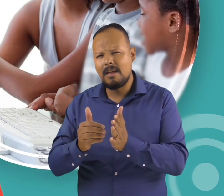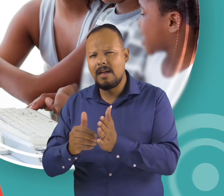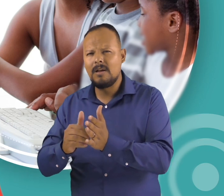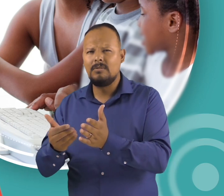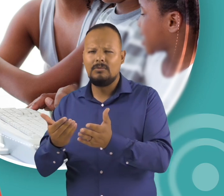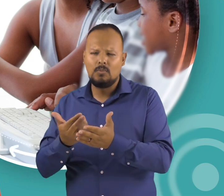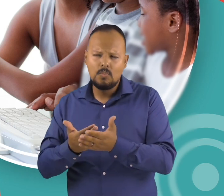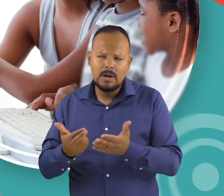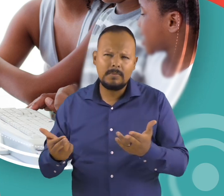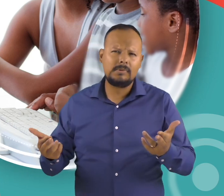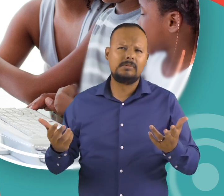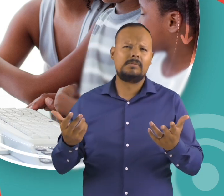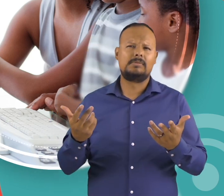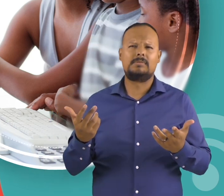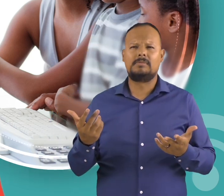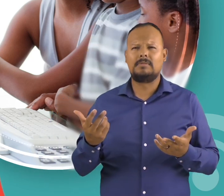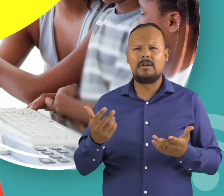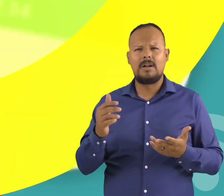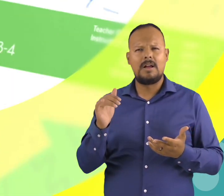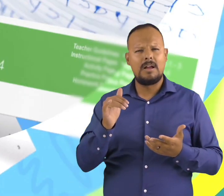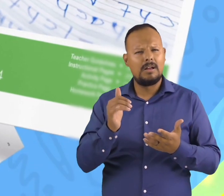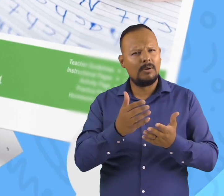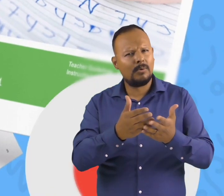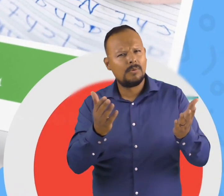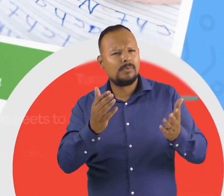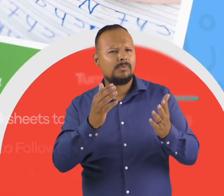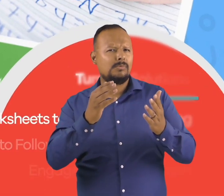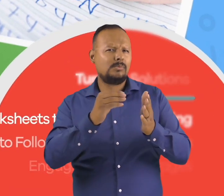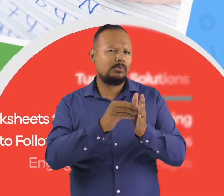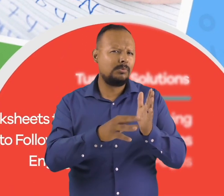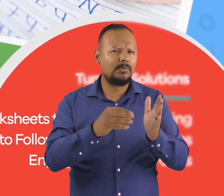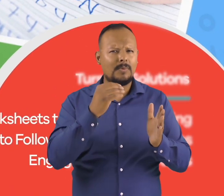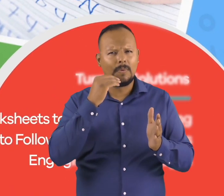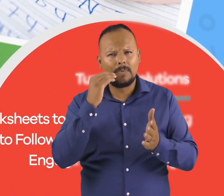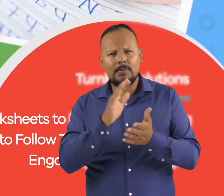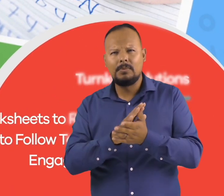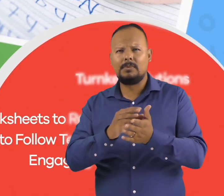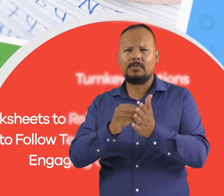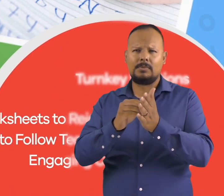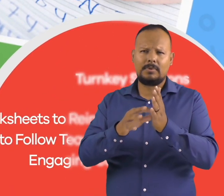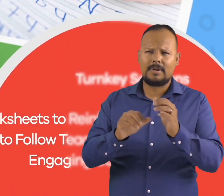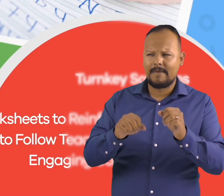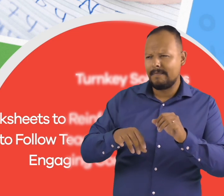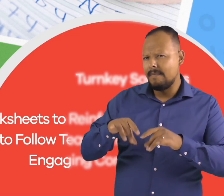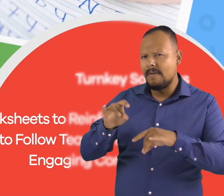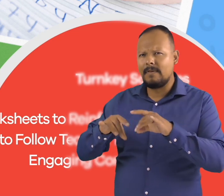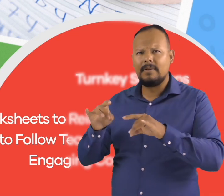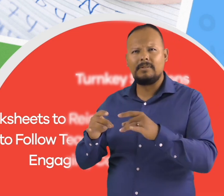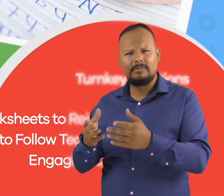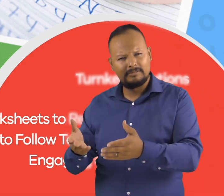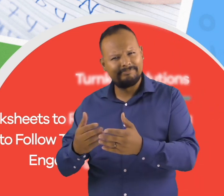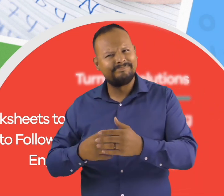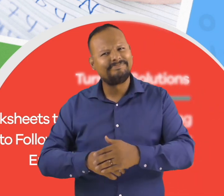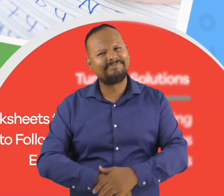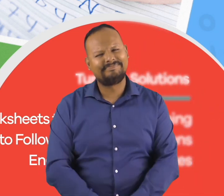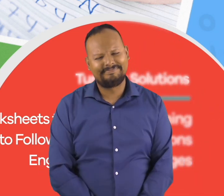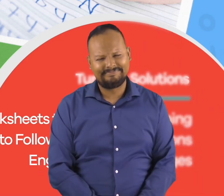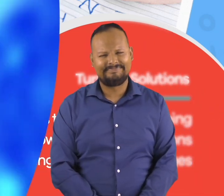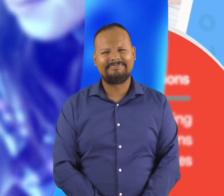for thousands of free resources and turnkey solutions for teachers and homeschoolers.